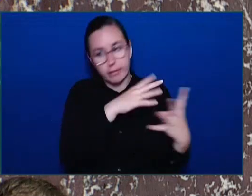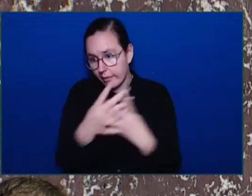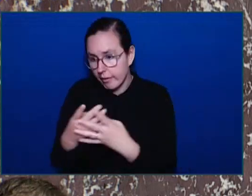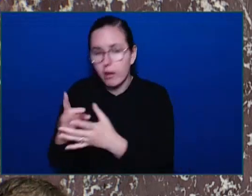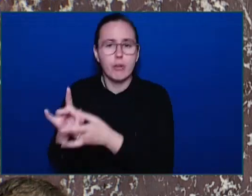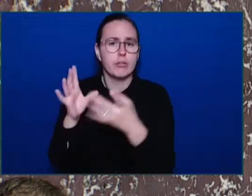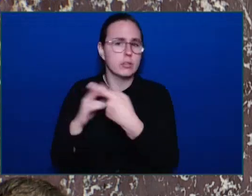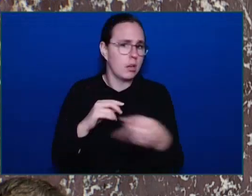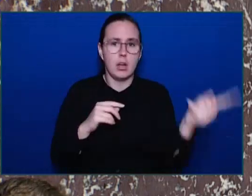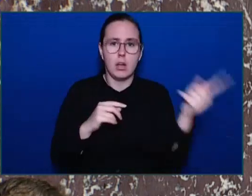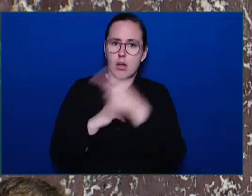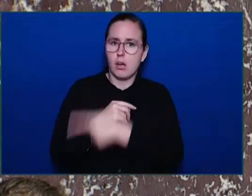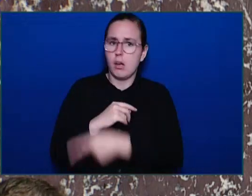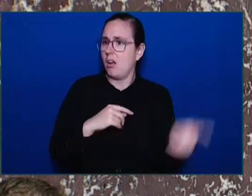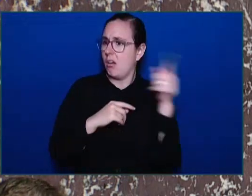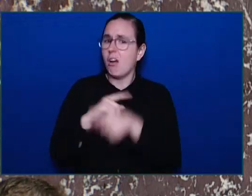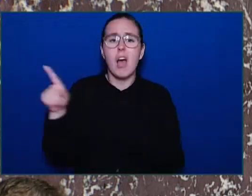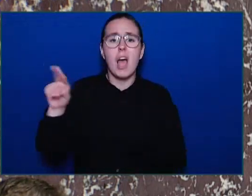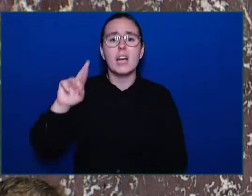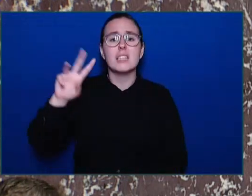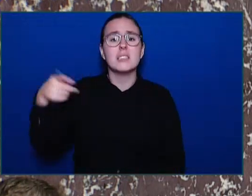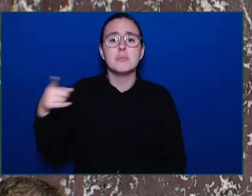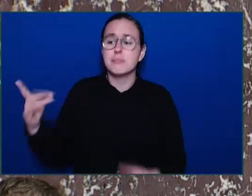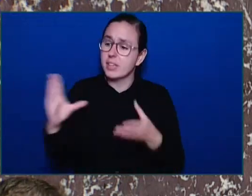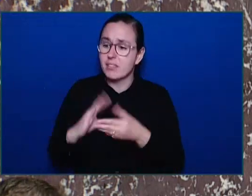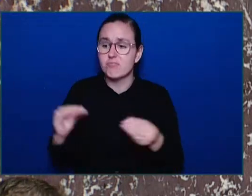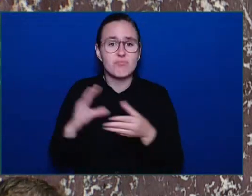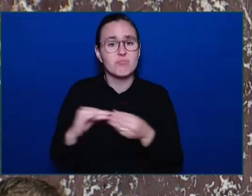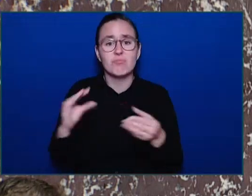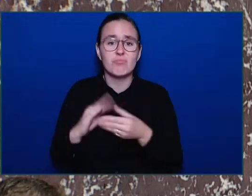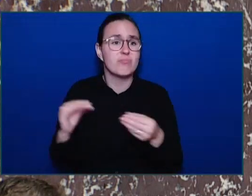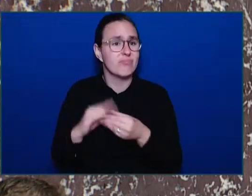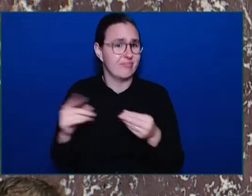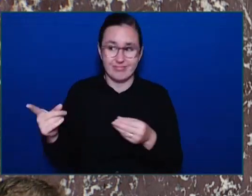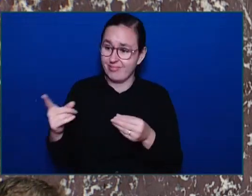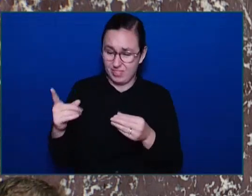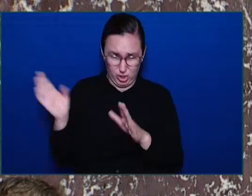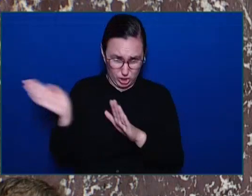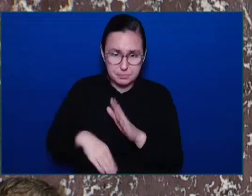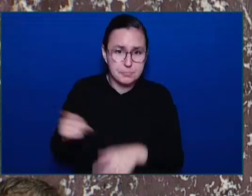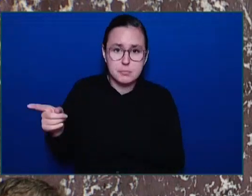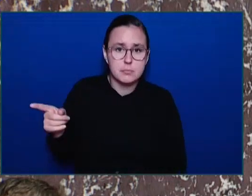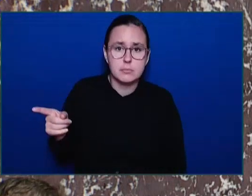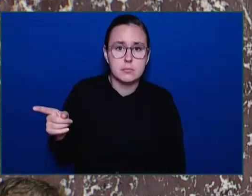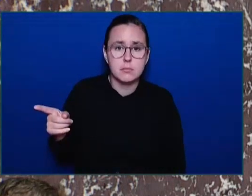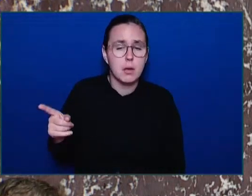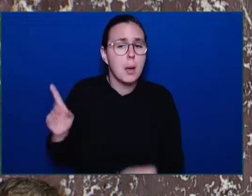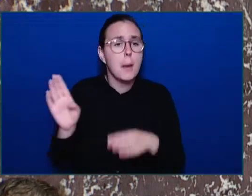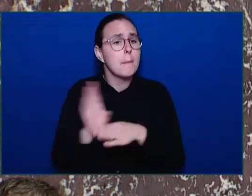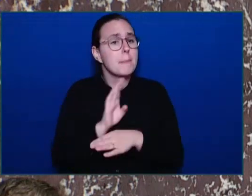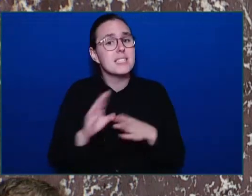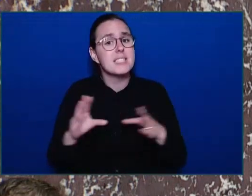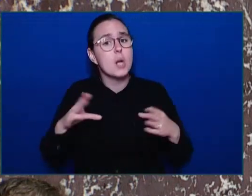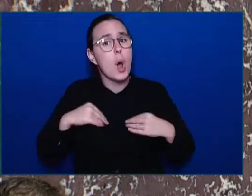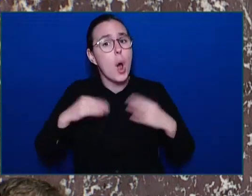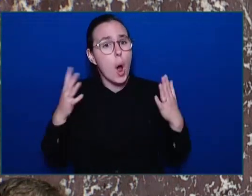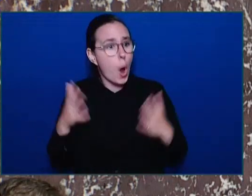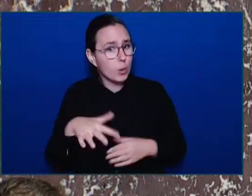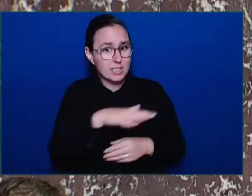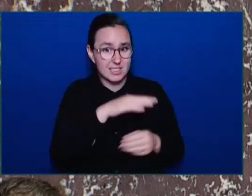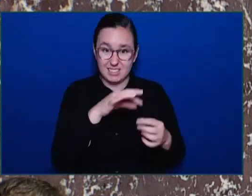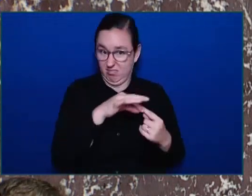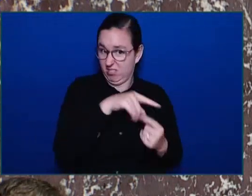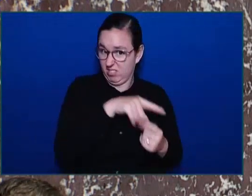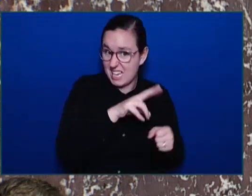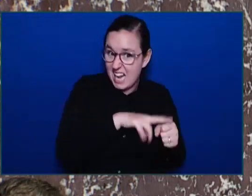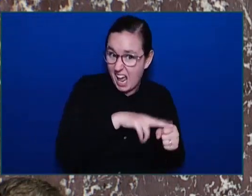Nanaimo, small business owners like Jeff Ross say there is just, in the last 60 days alone, he's had two break-ins, three vehicle break